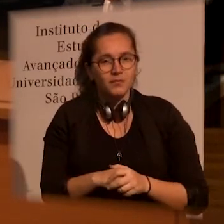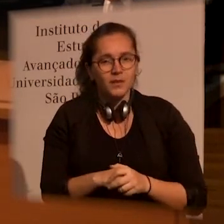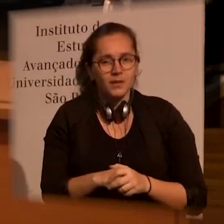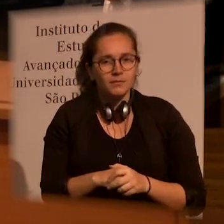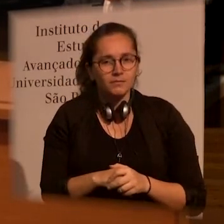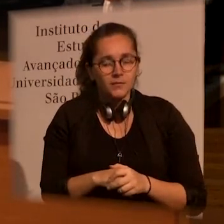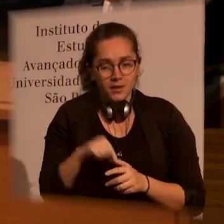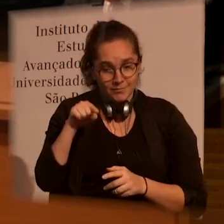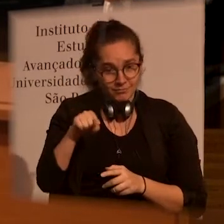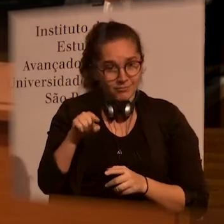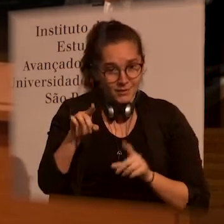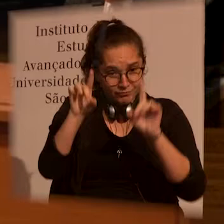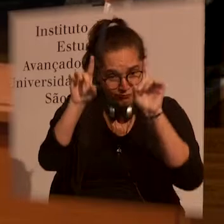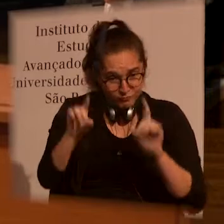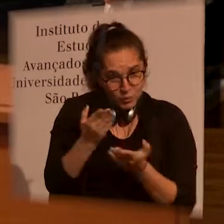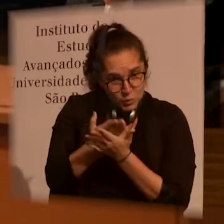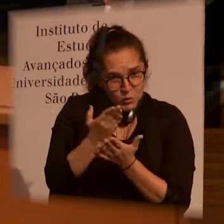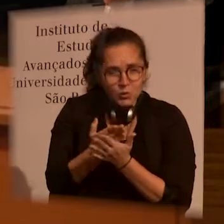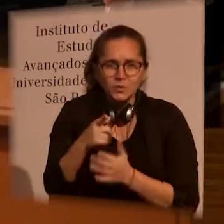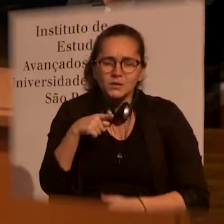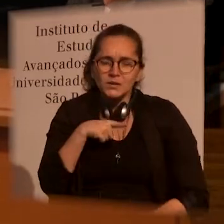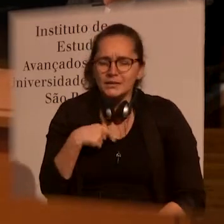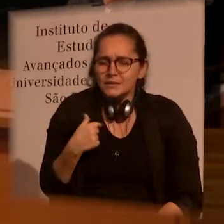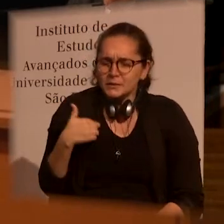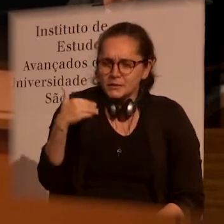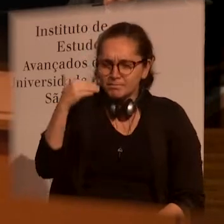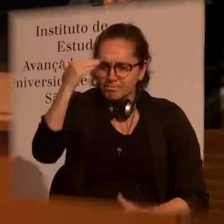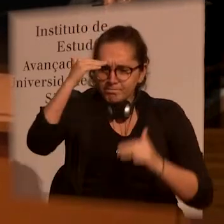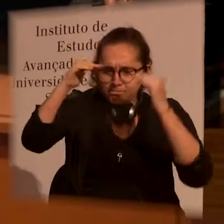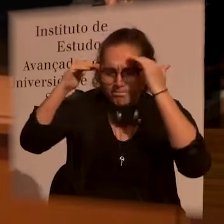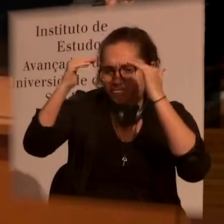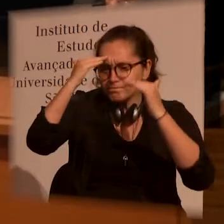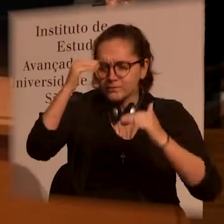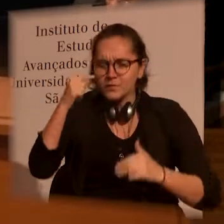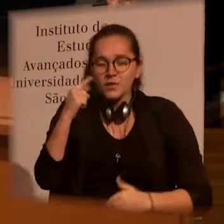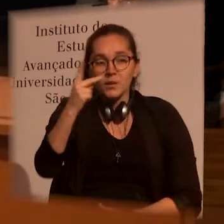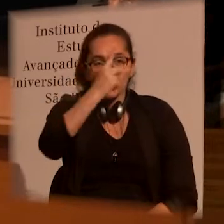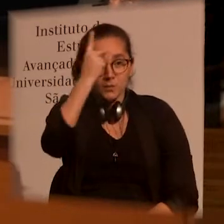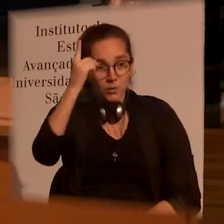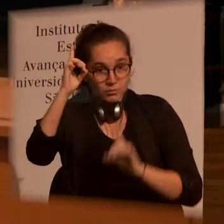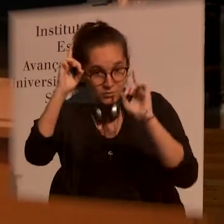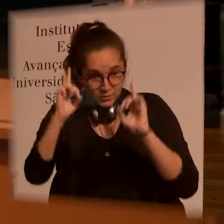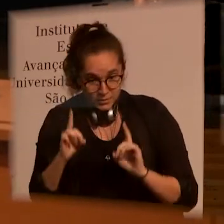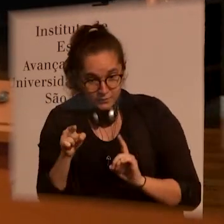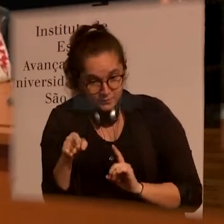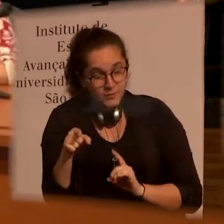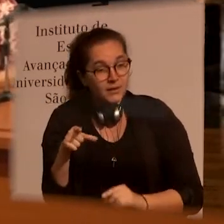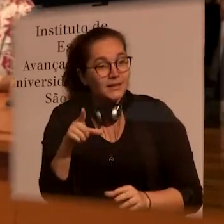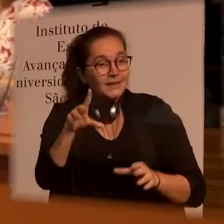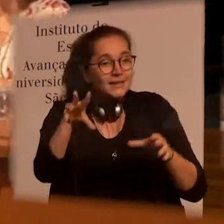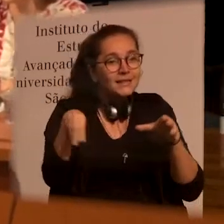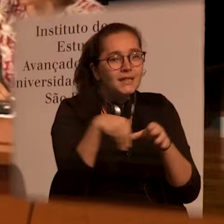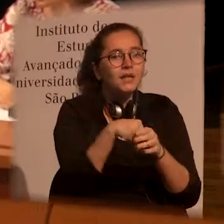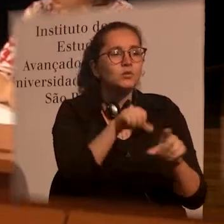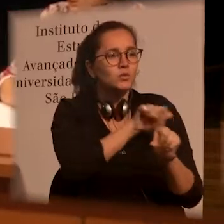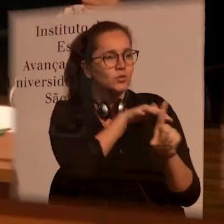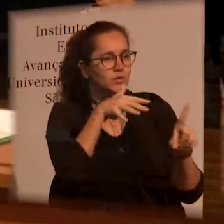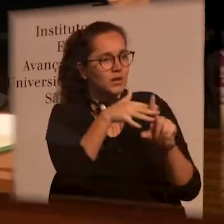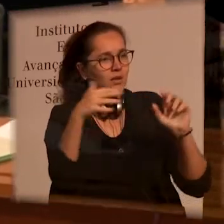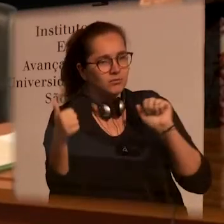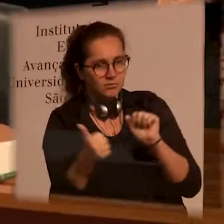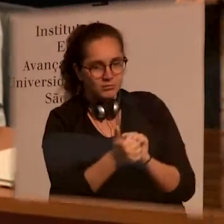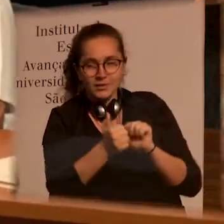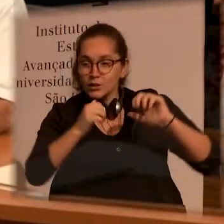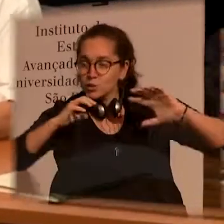studies, that gives us the perspective of understanding of the person, of the